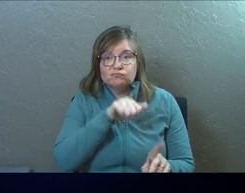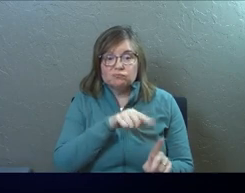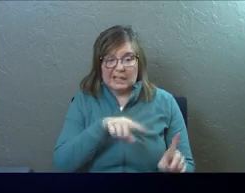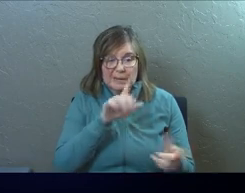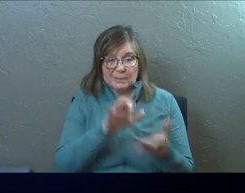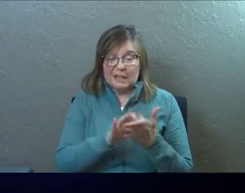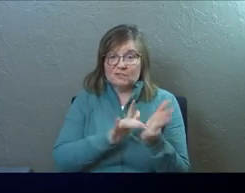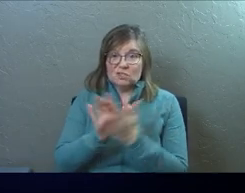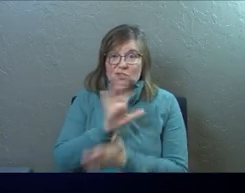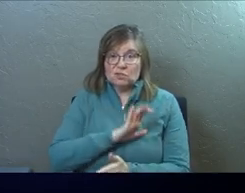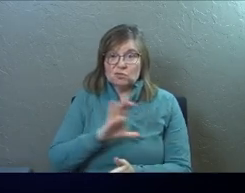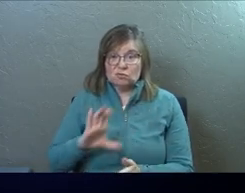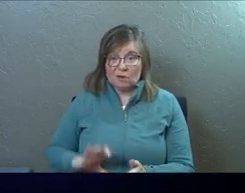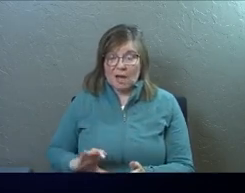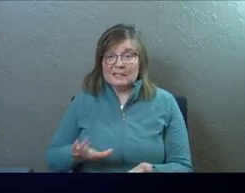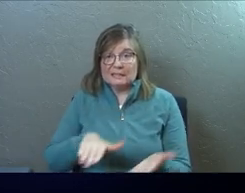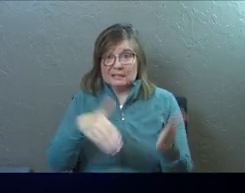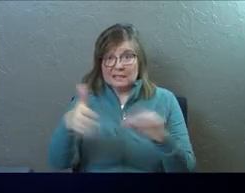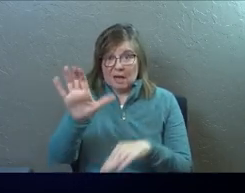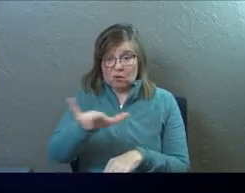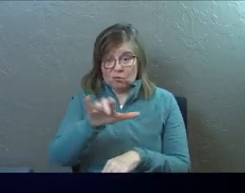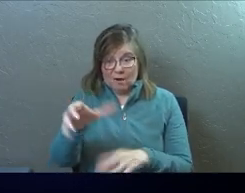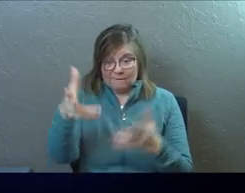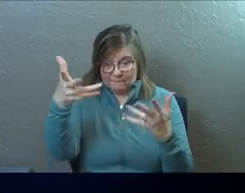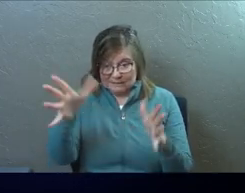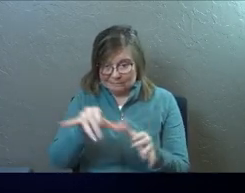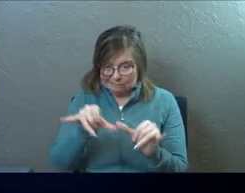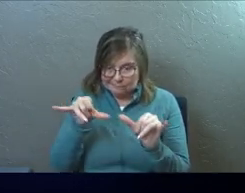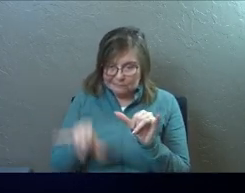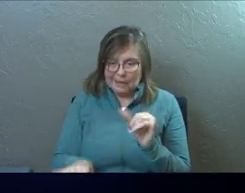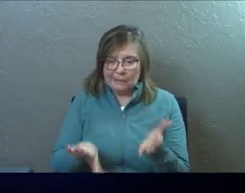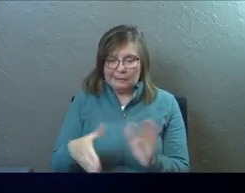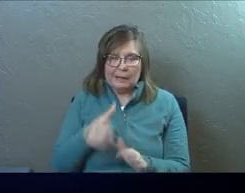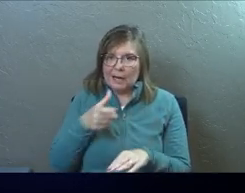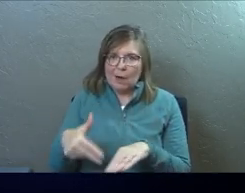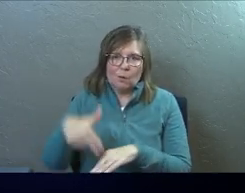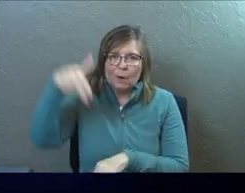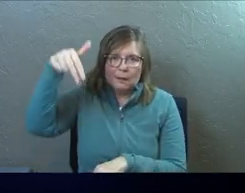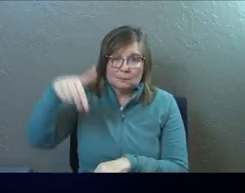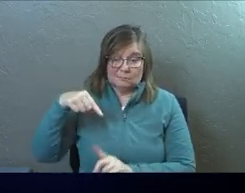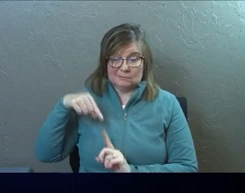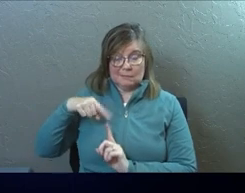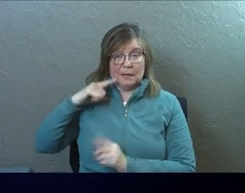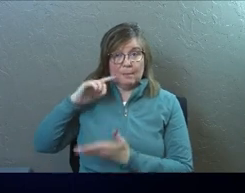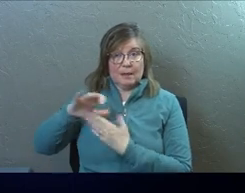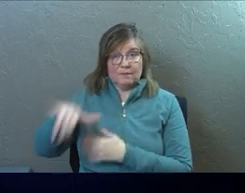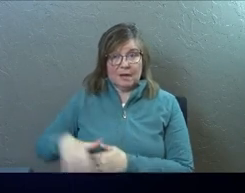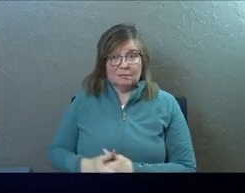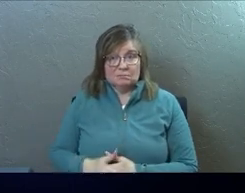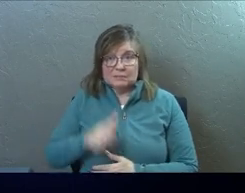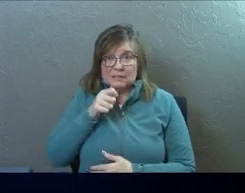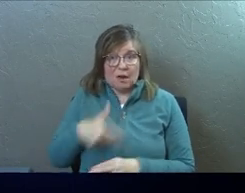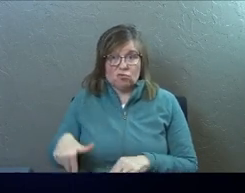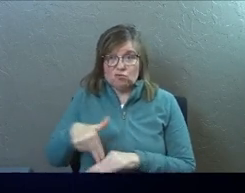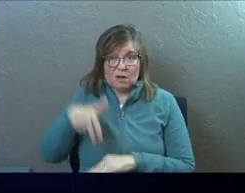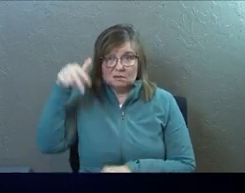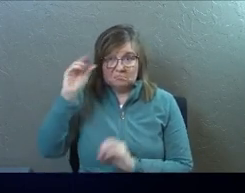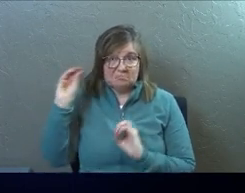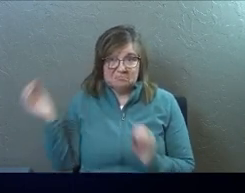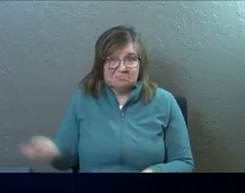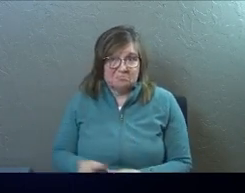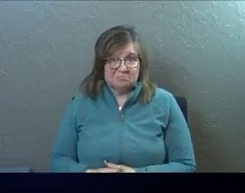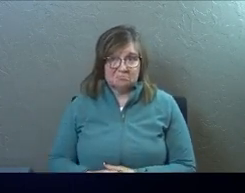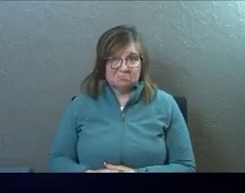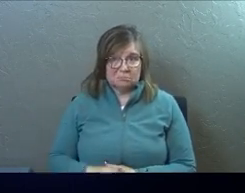that Jesus Christ died on a cross and then Jesus Christ stayed dead. That's what Saul believes. He believes